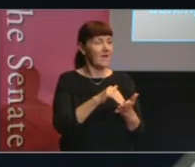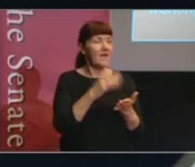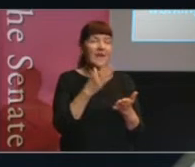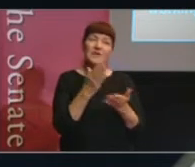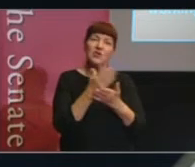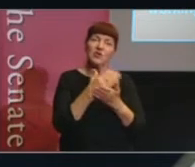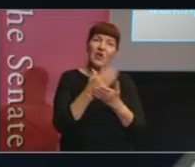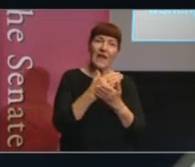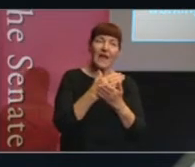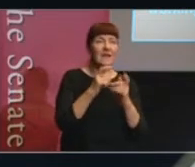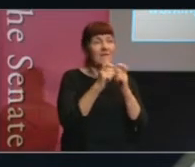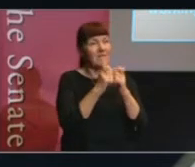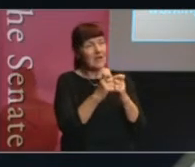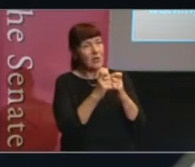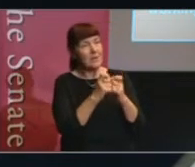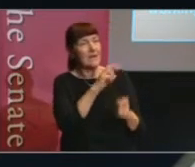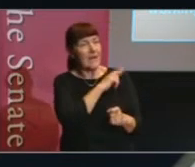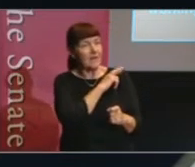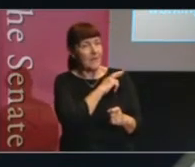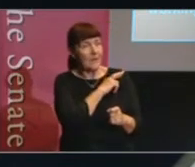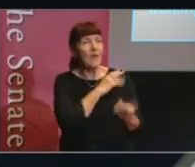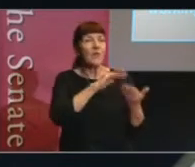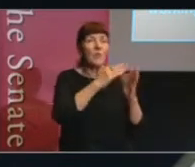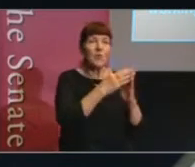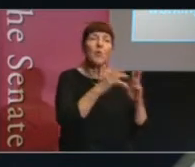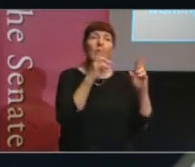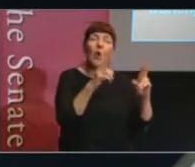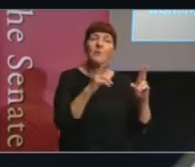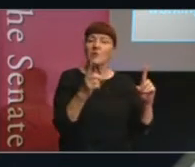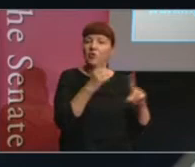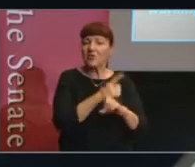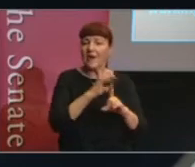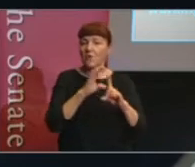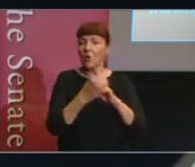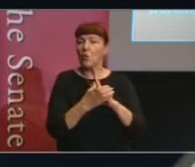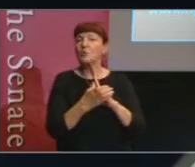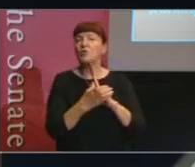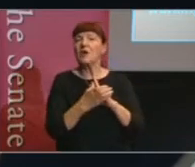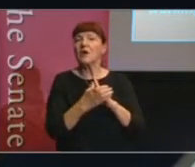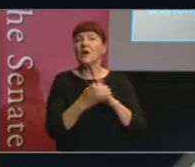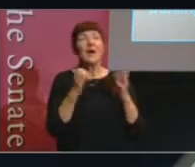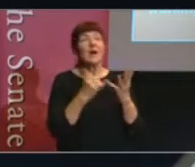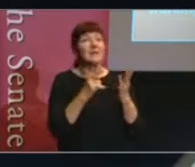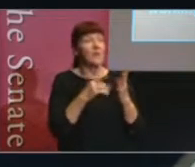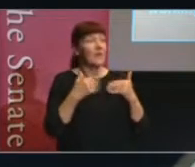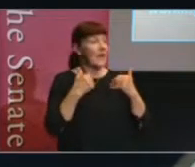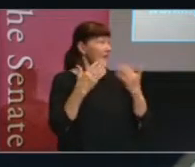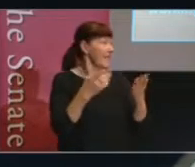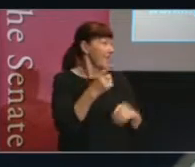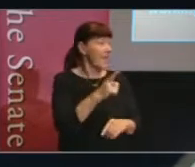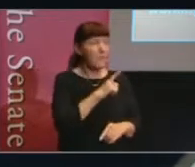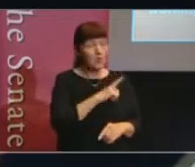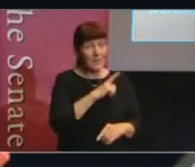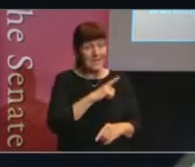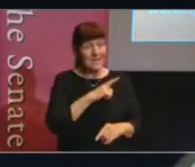accountability and engagement with the community, you have hope to change that culture. So if we can give them a reason